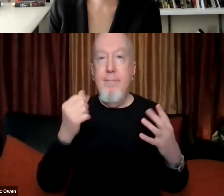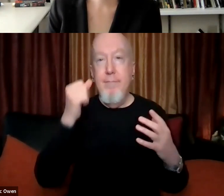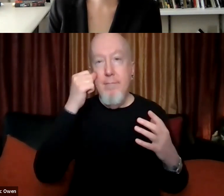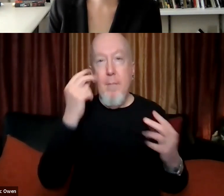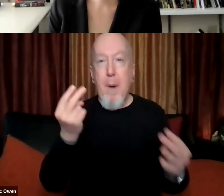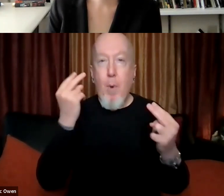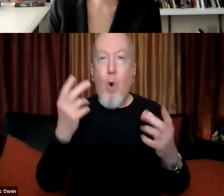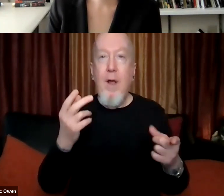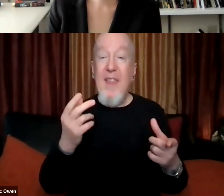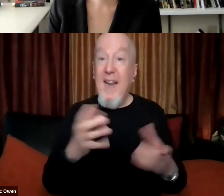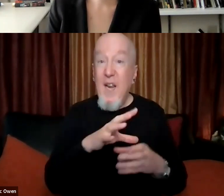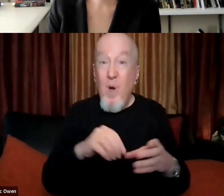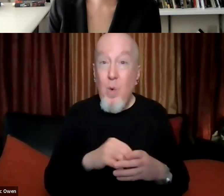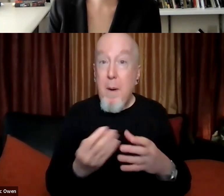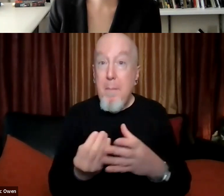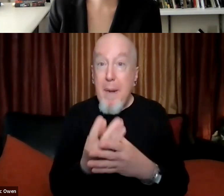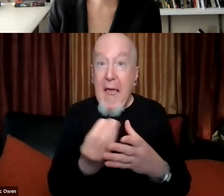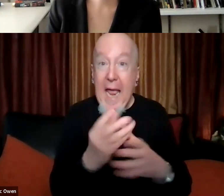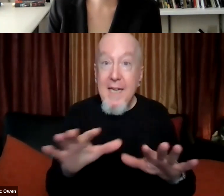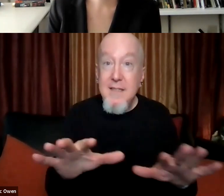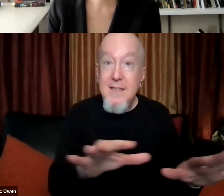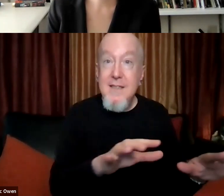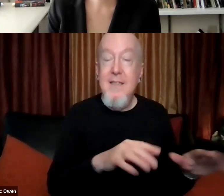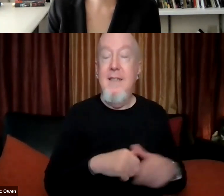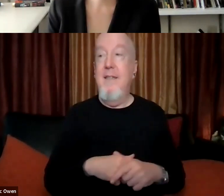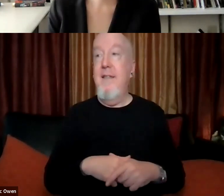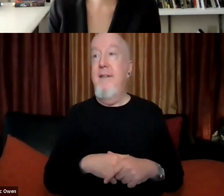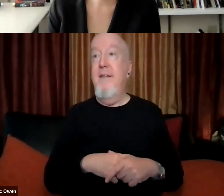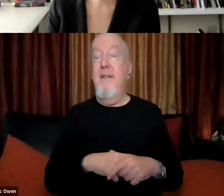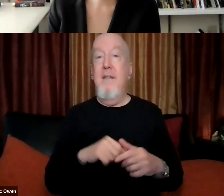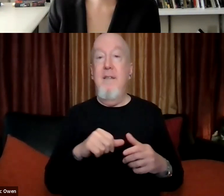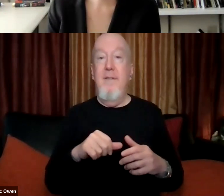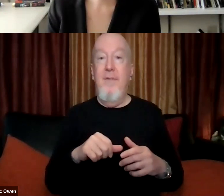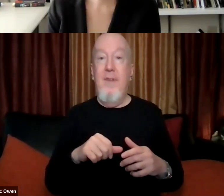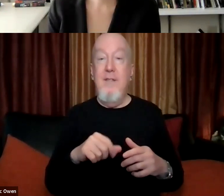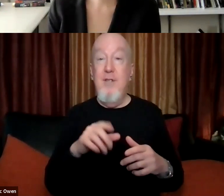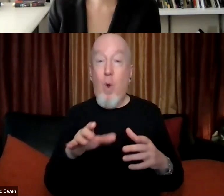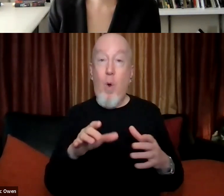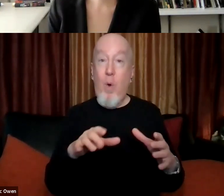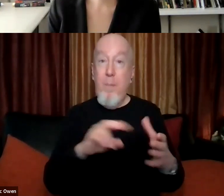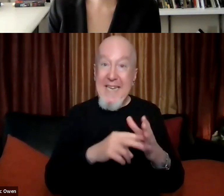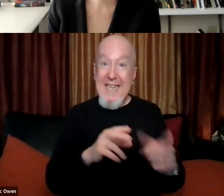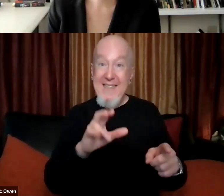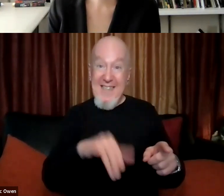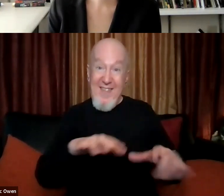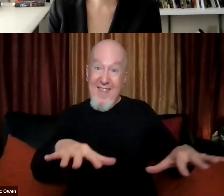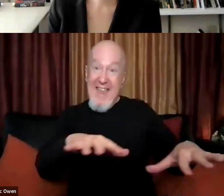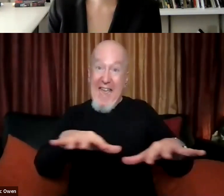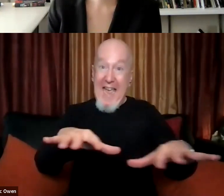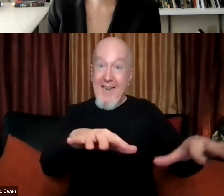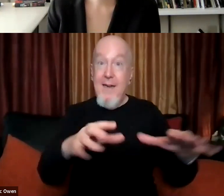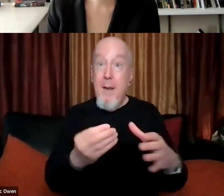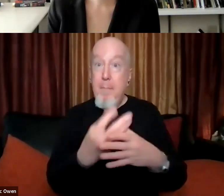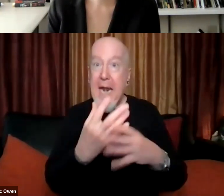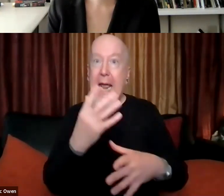plants, for example. So the monuments morph, you know, they change over time. And